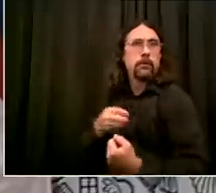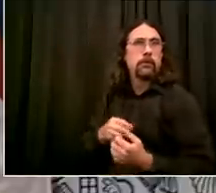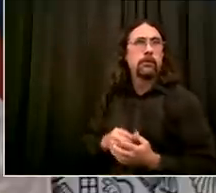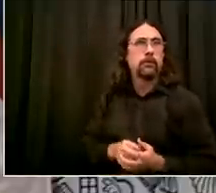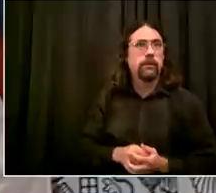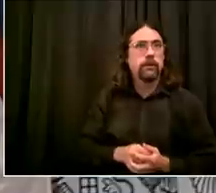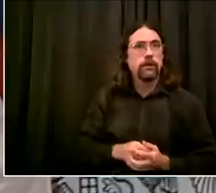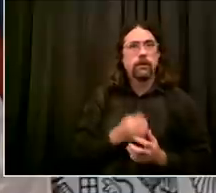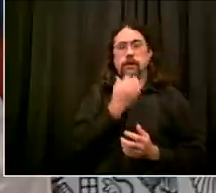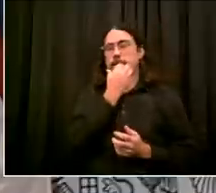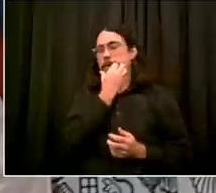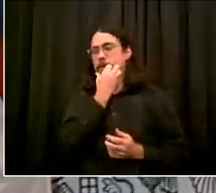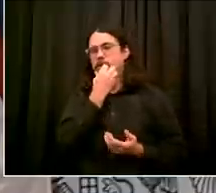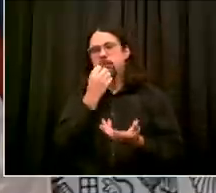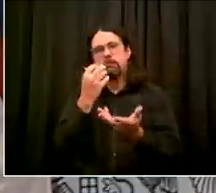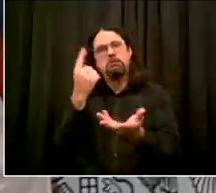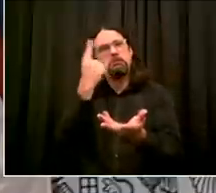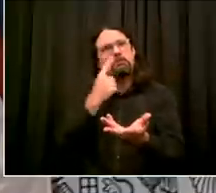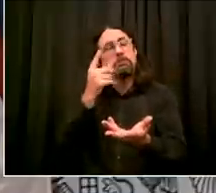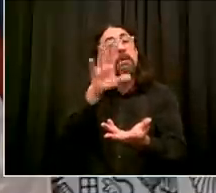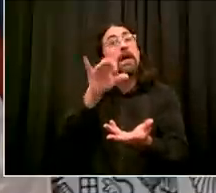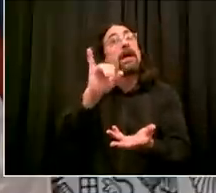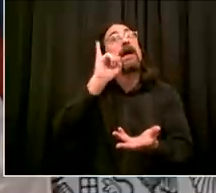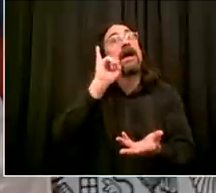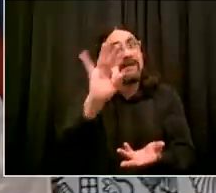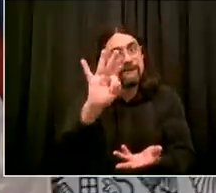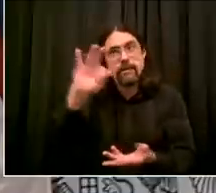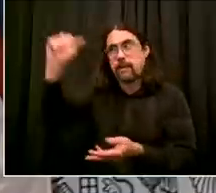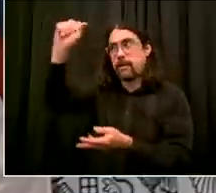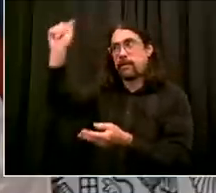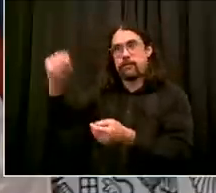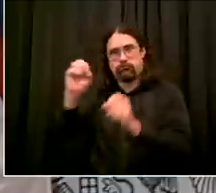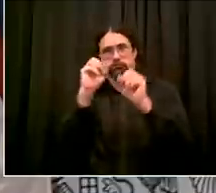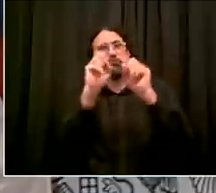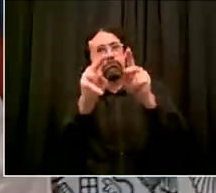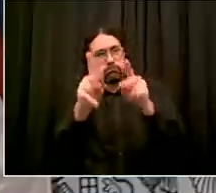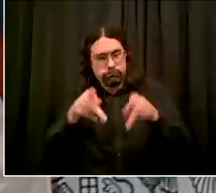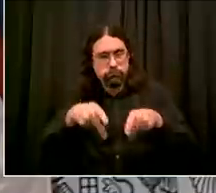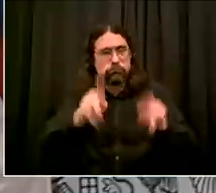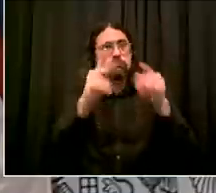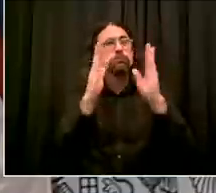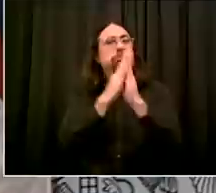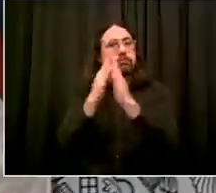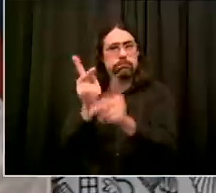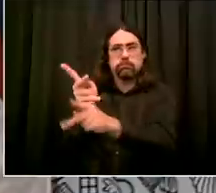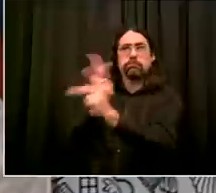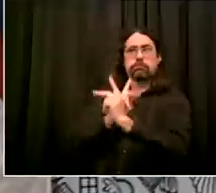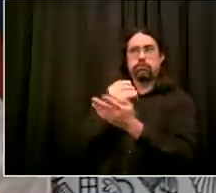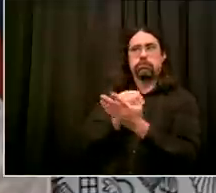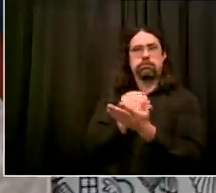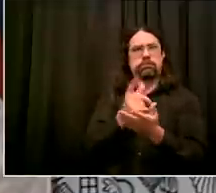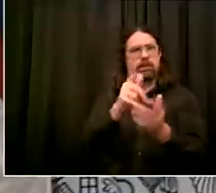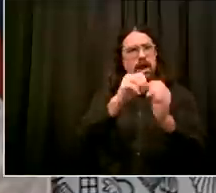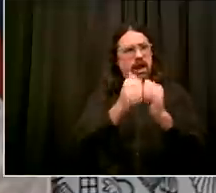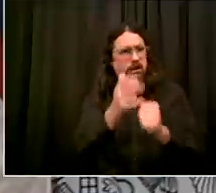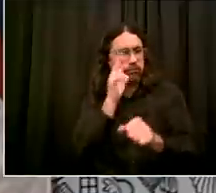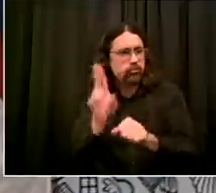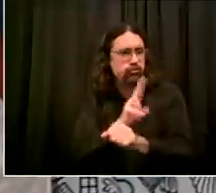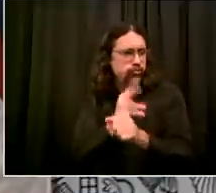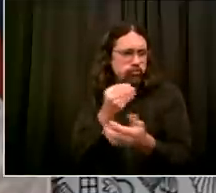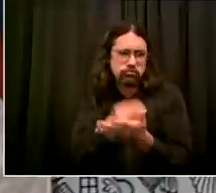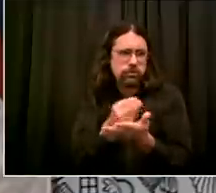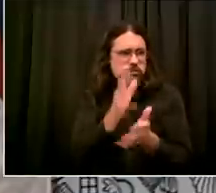not messaged it well enough then that's on us but it couldn't be clearer so let me say it again to stave off